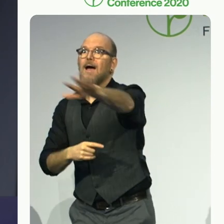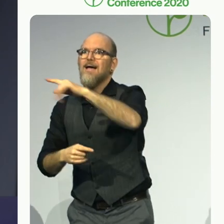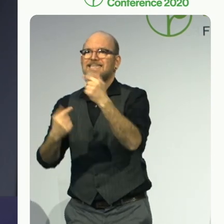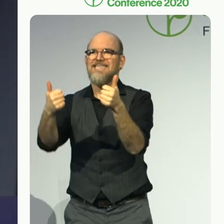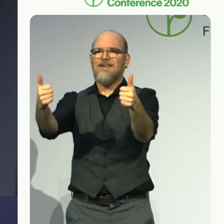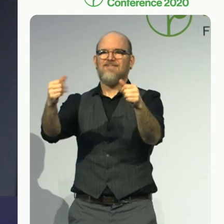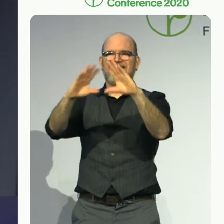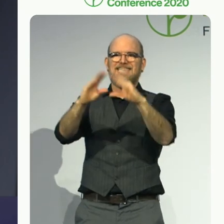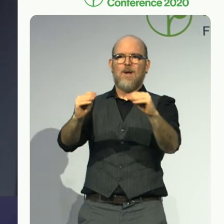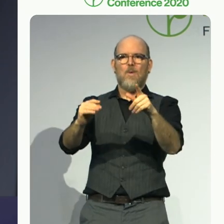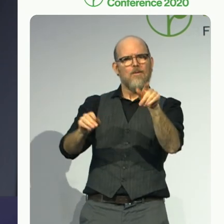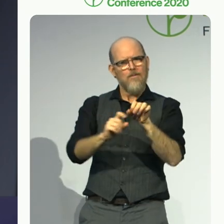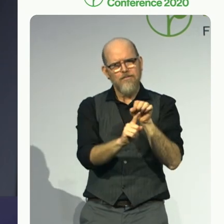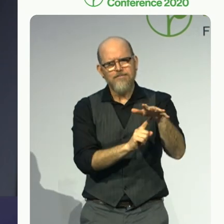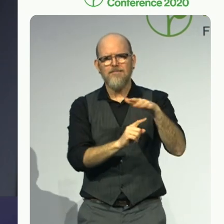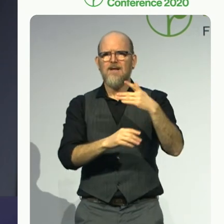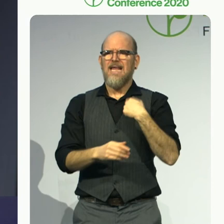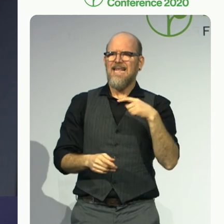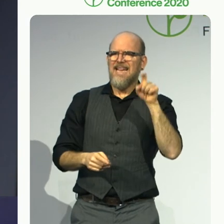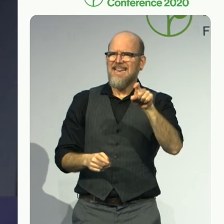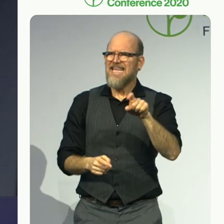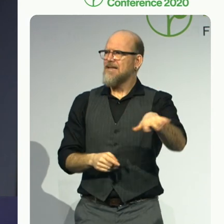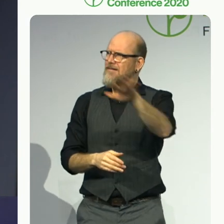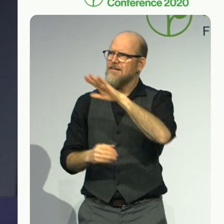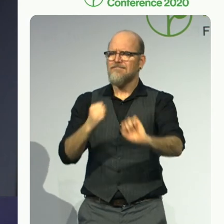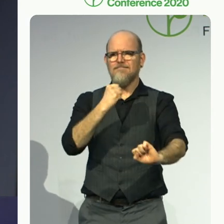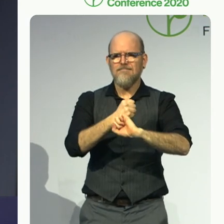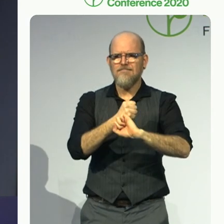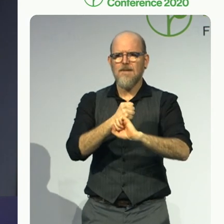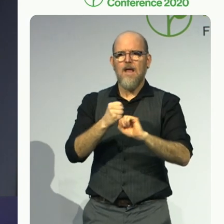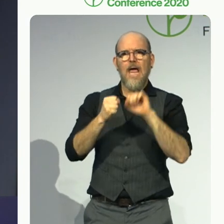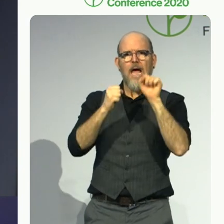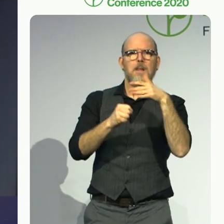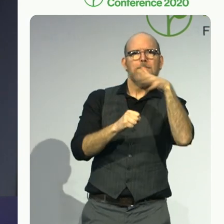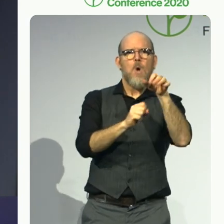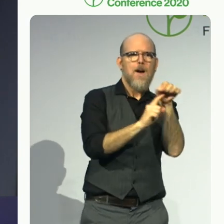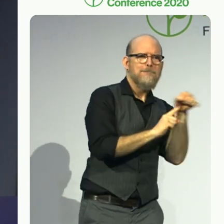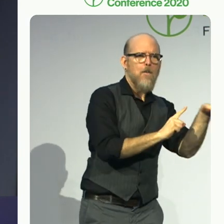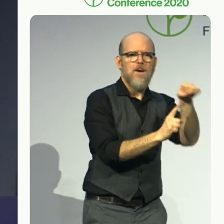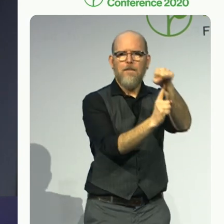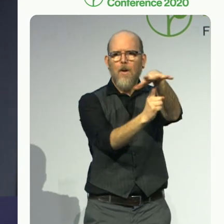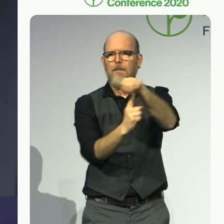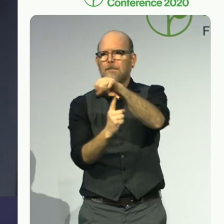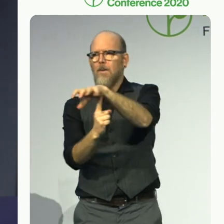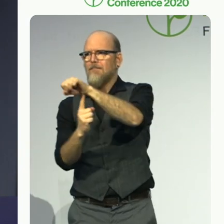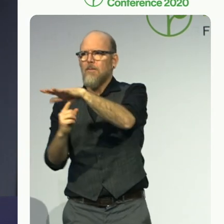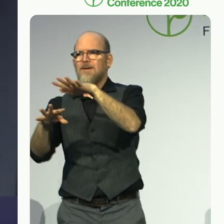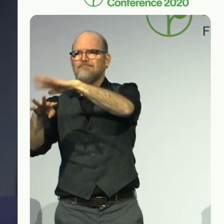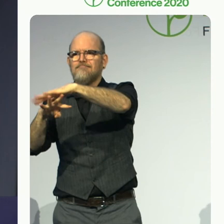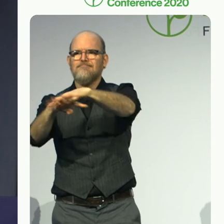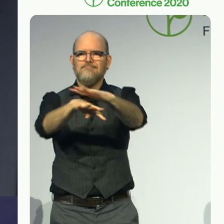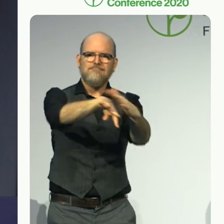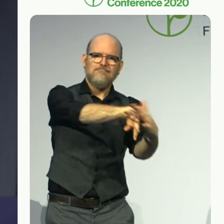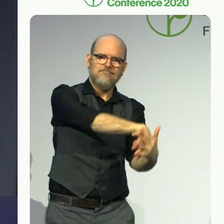to form even stronger and wider connections. We need to know even more about the impact